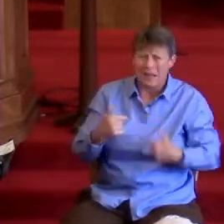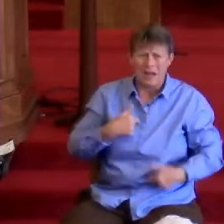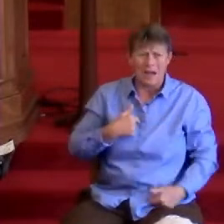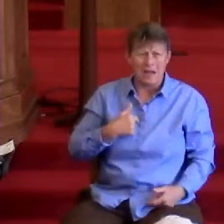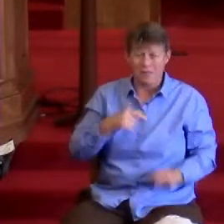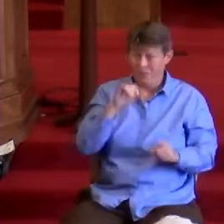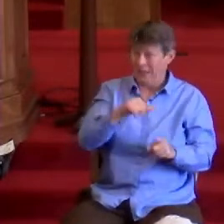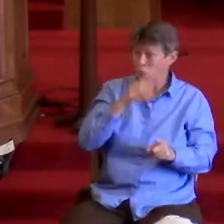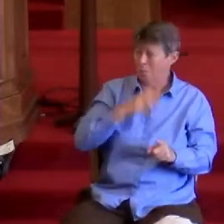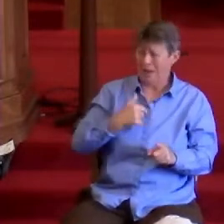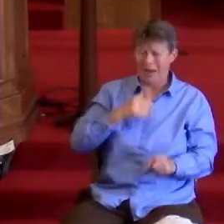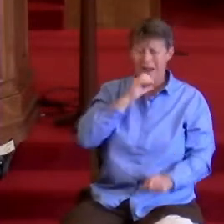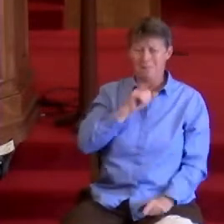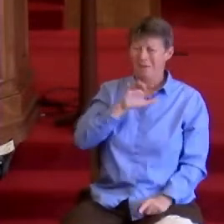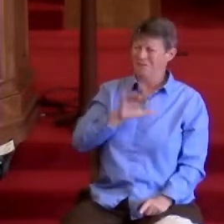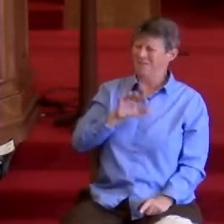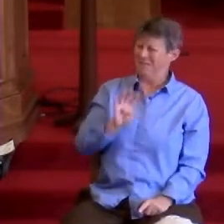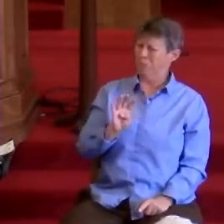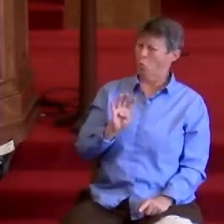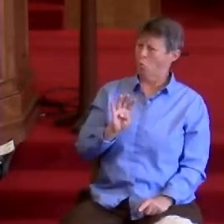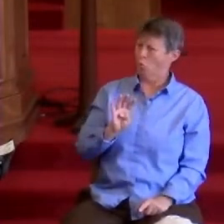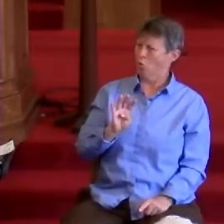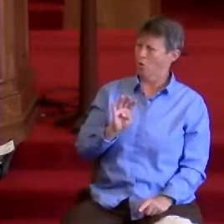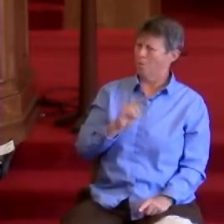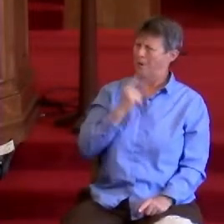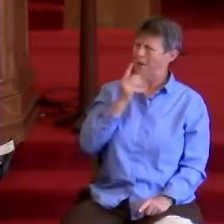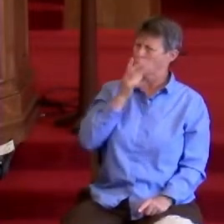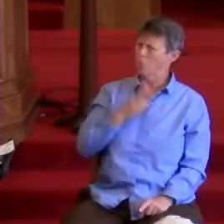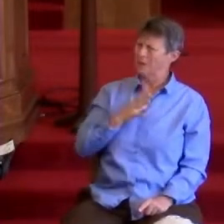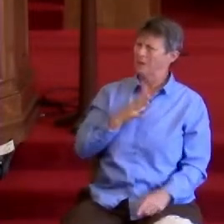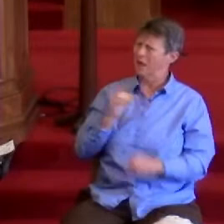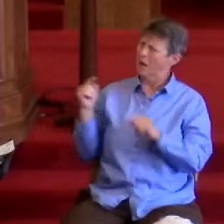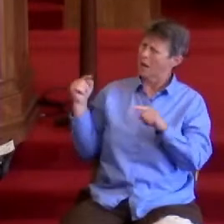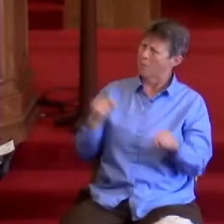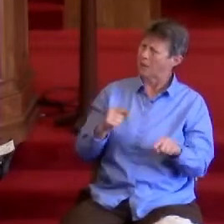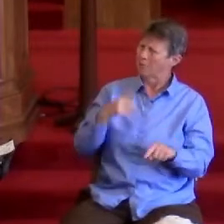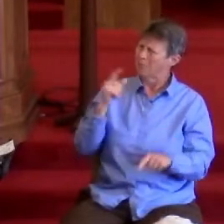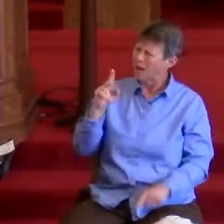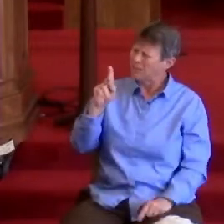black woman coming back because the Klan is rising.